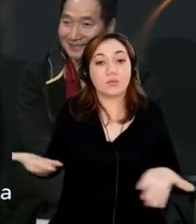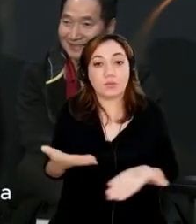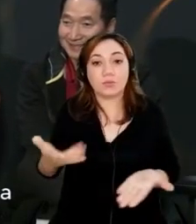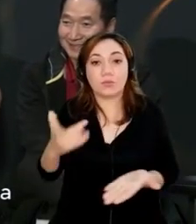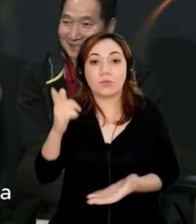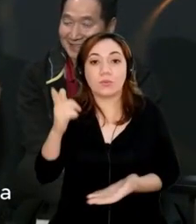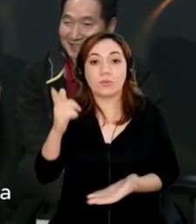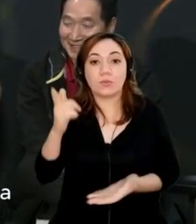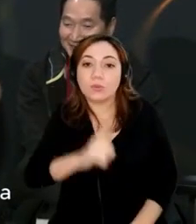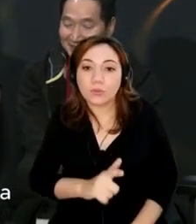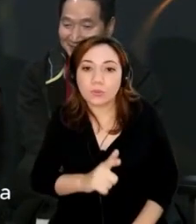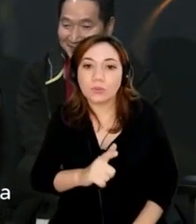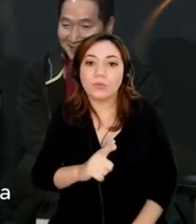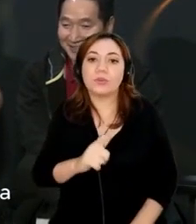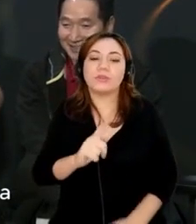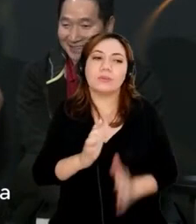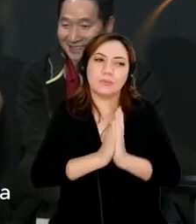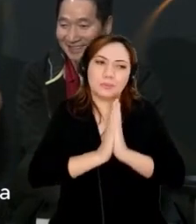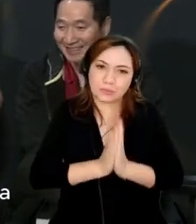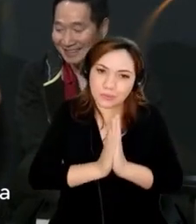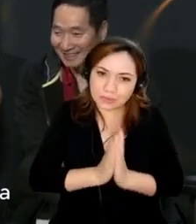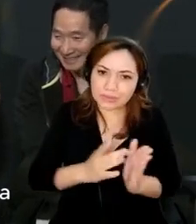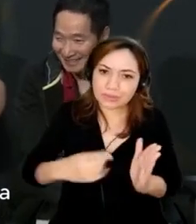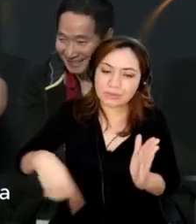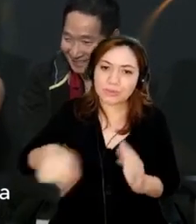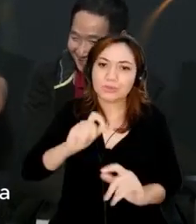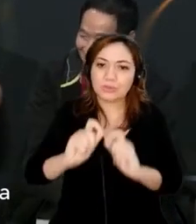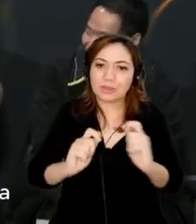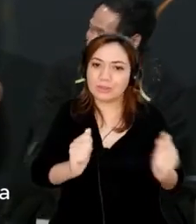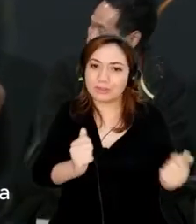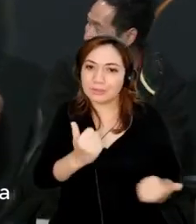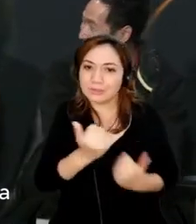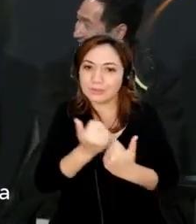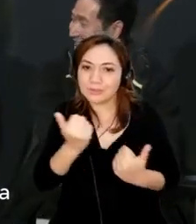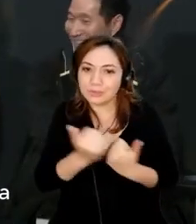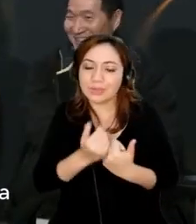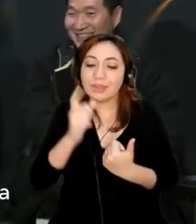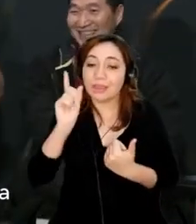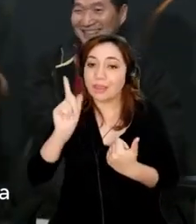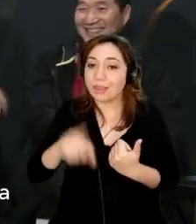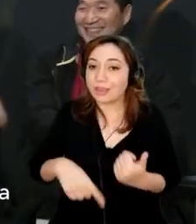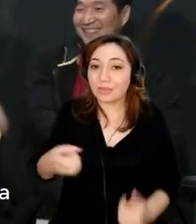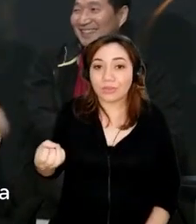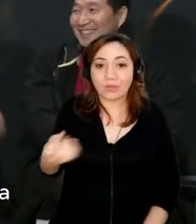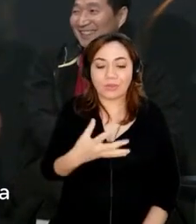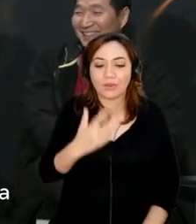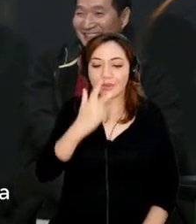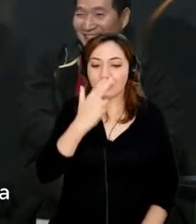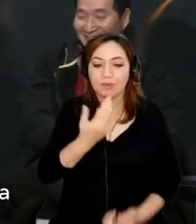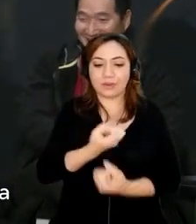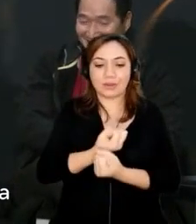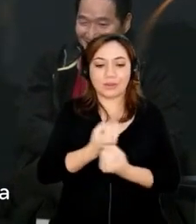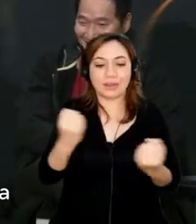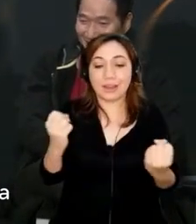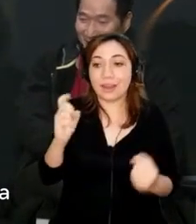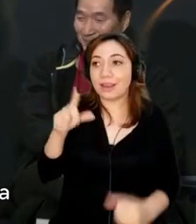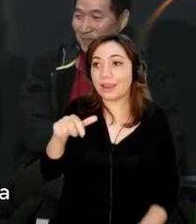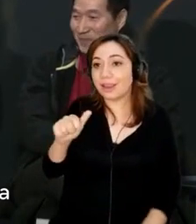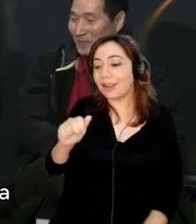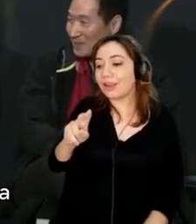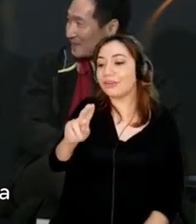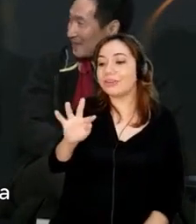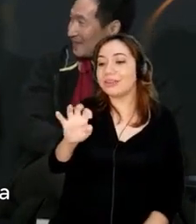please bear with me. As authentic as possible. yeah, it's hard for me to not be like, authenticity and scalability.